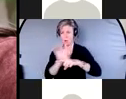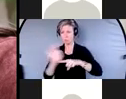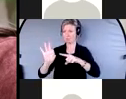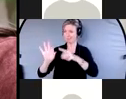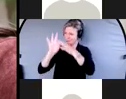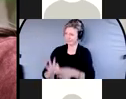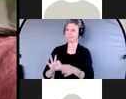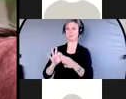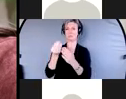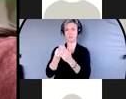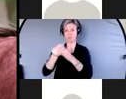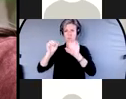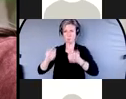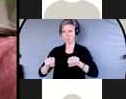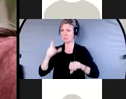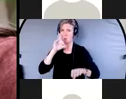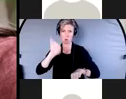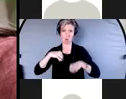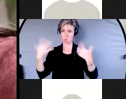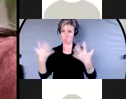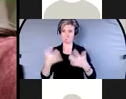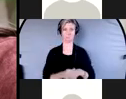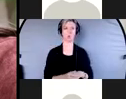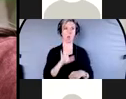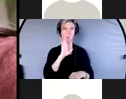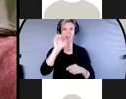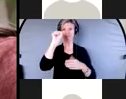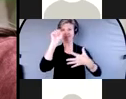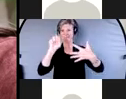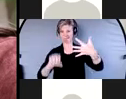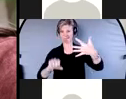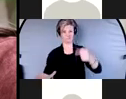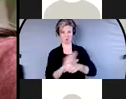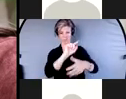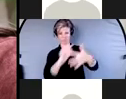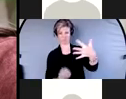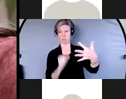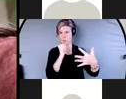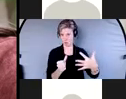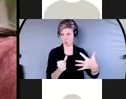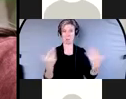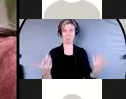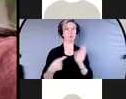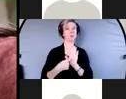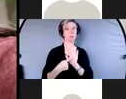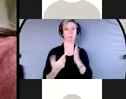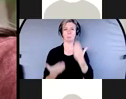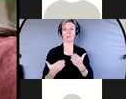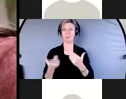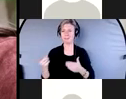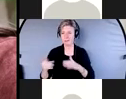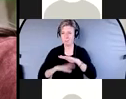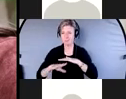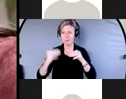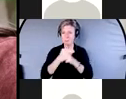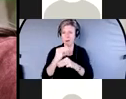So the list here, I'm not going to read all of them, but there could be, you know, basic math problems. Do they understand